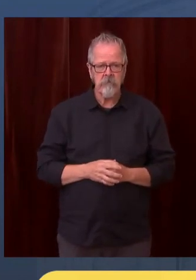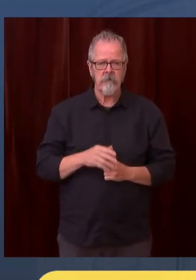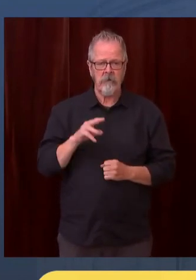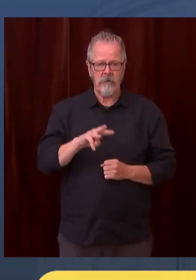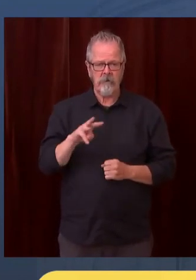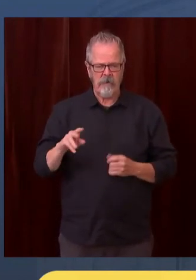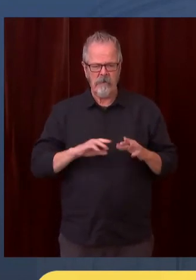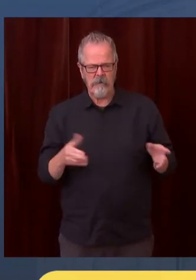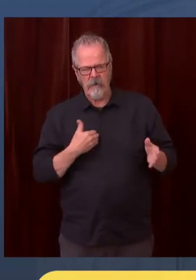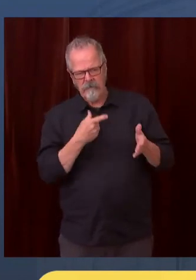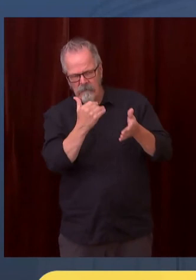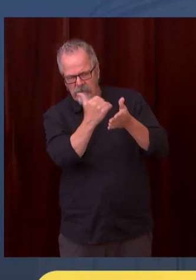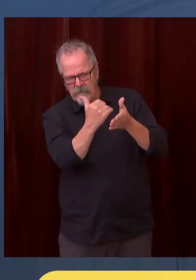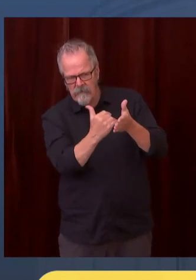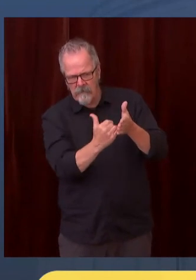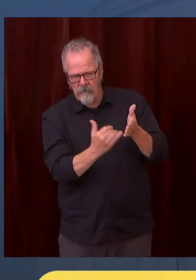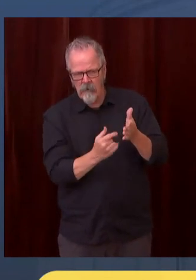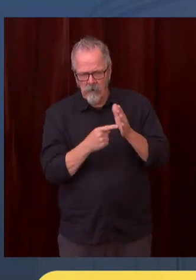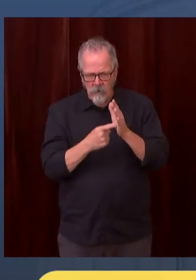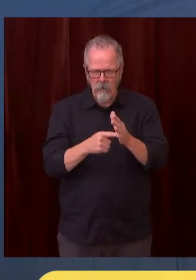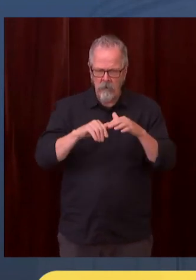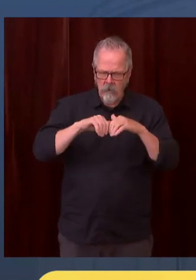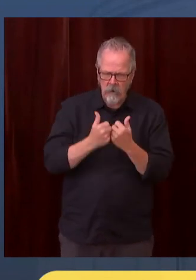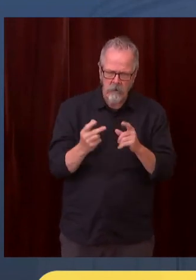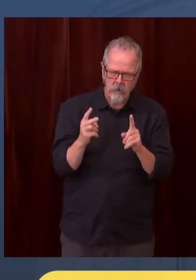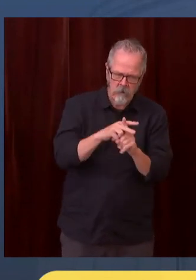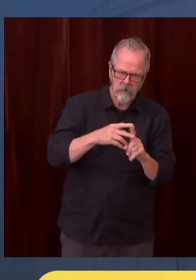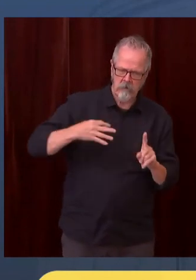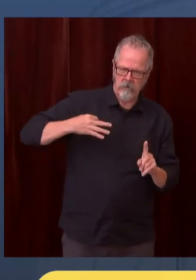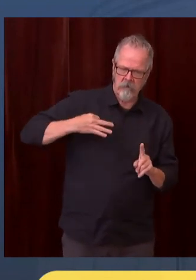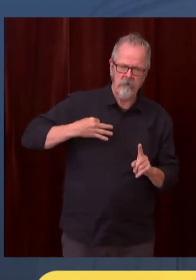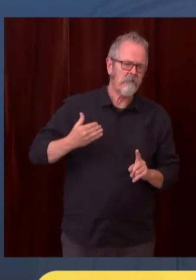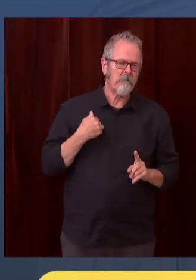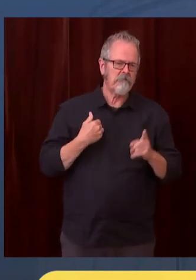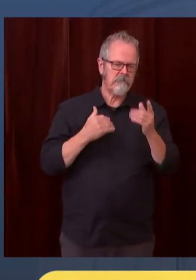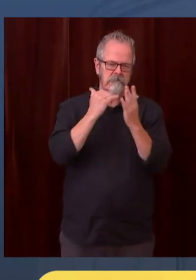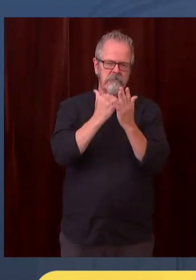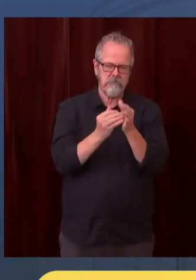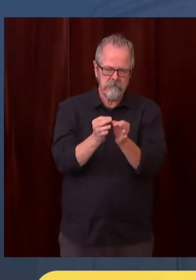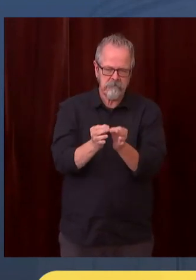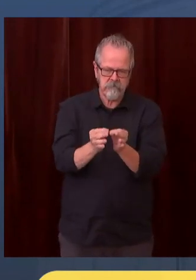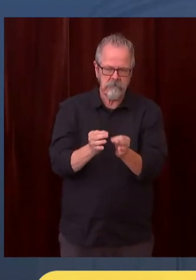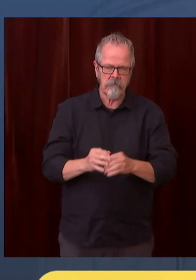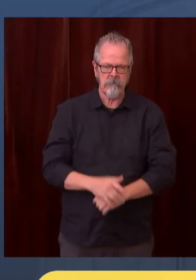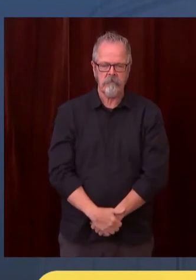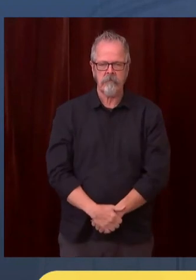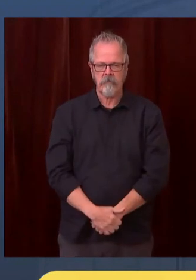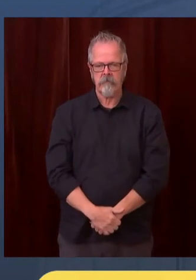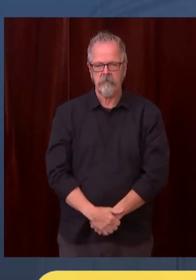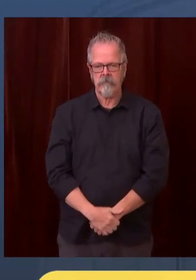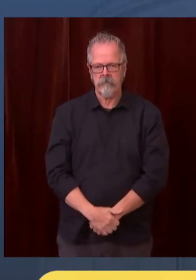or apply online at the address on your screen. We've got additional information at two other information